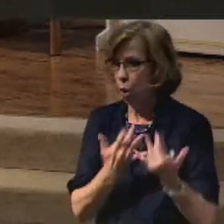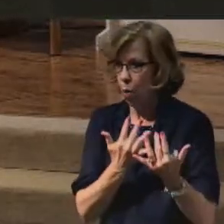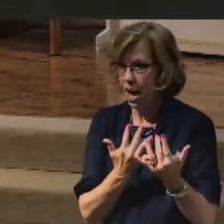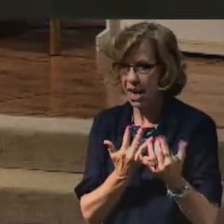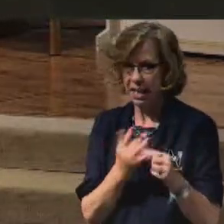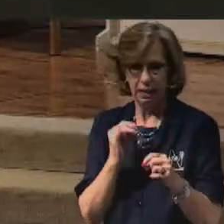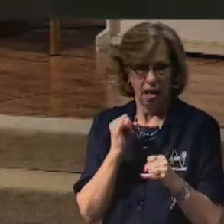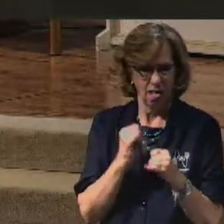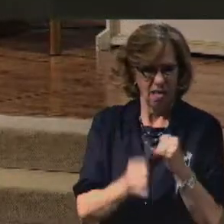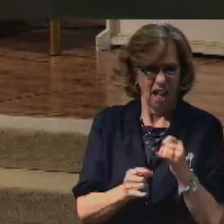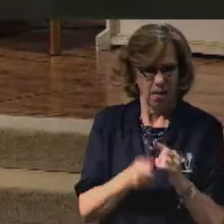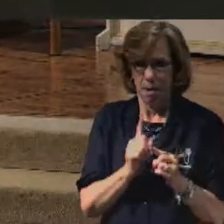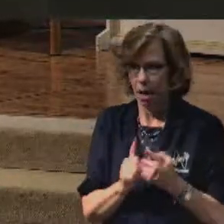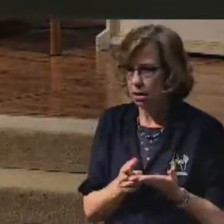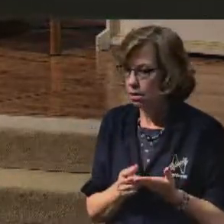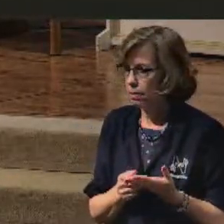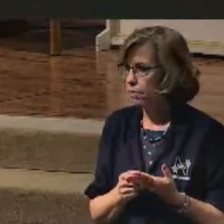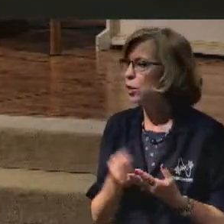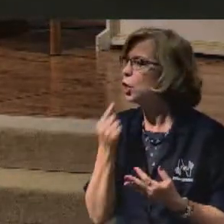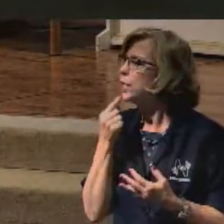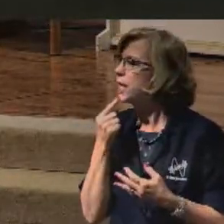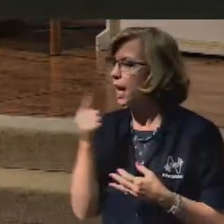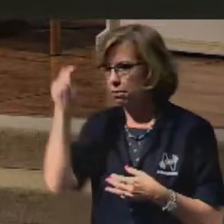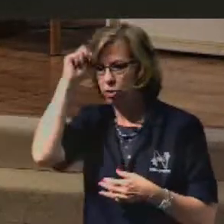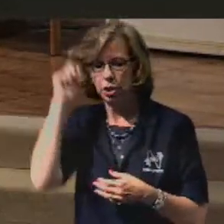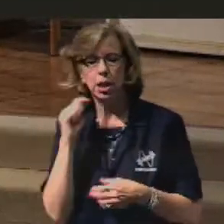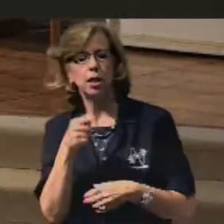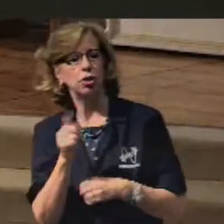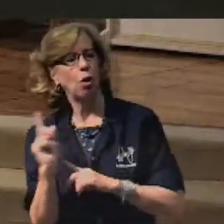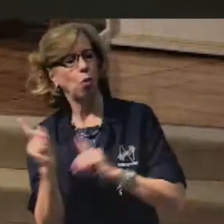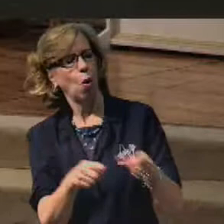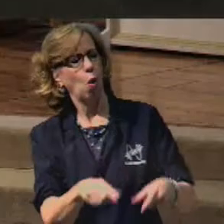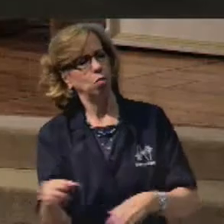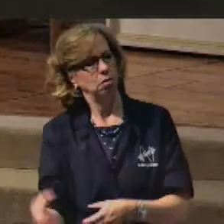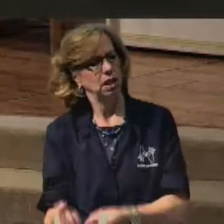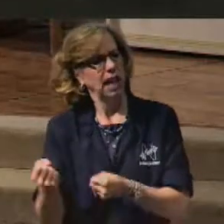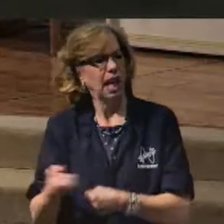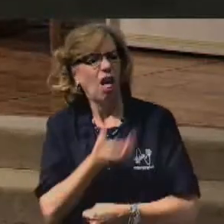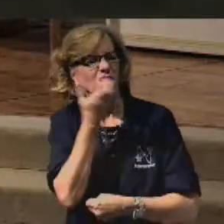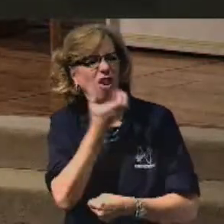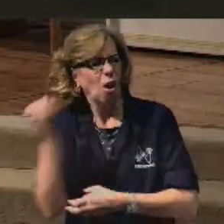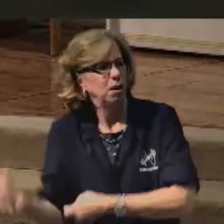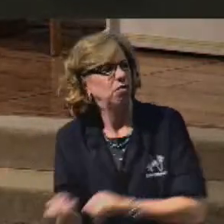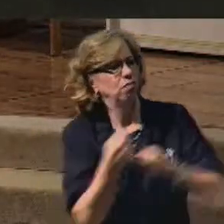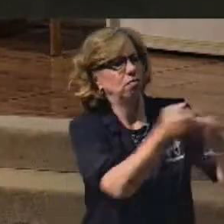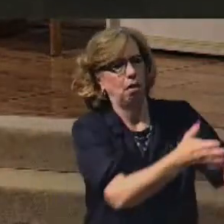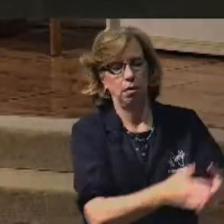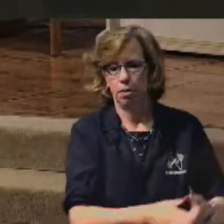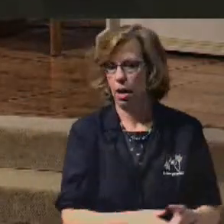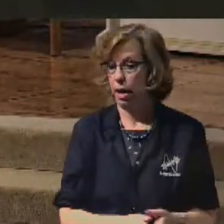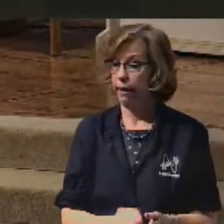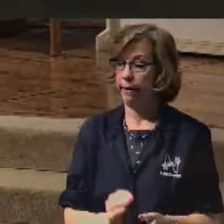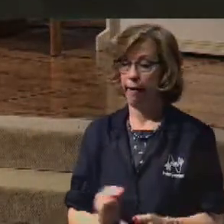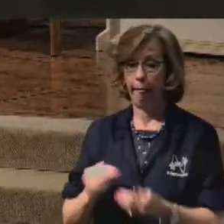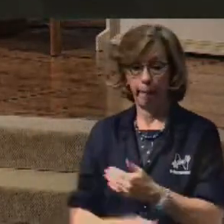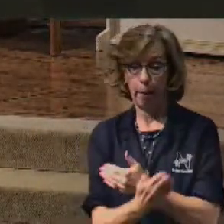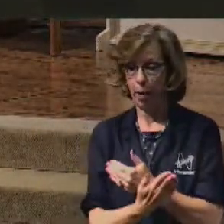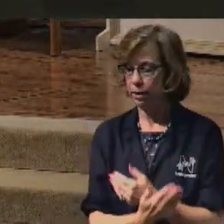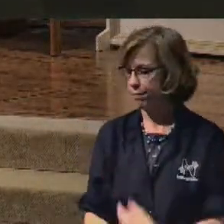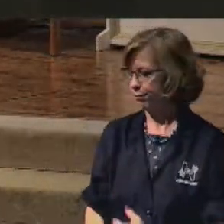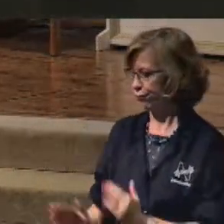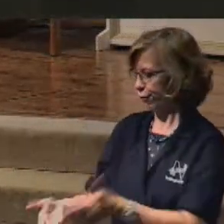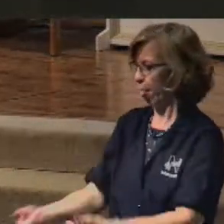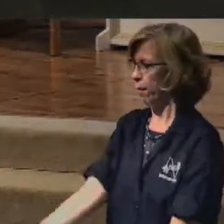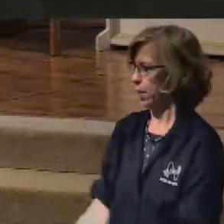Do ever tell your teenager, take out the trash, and the next morning it's still sitting there? The